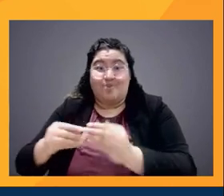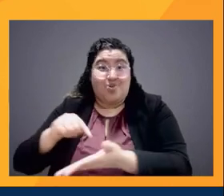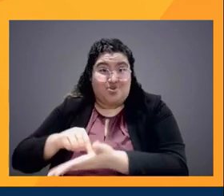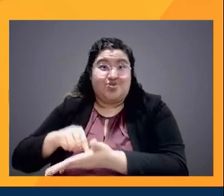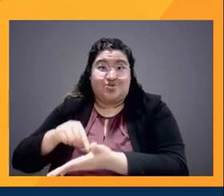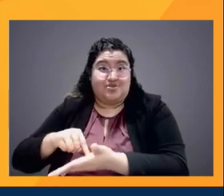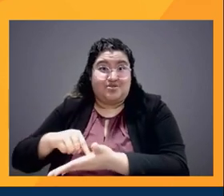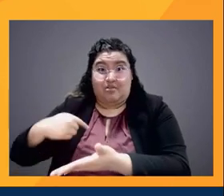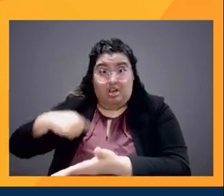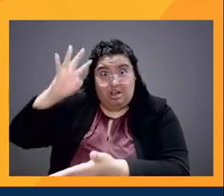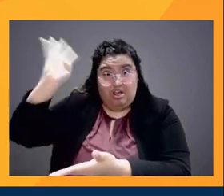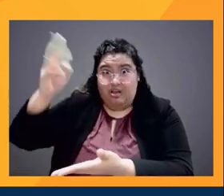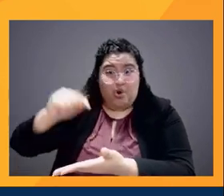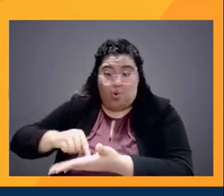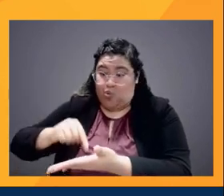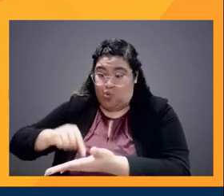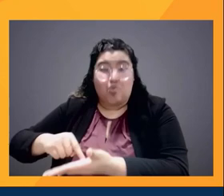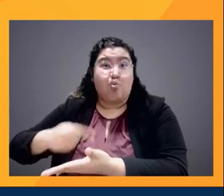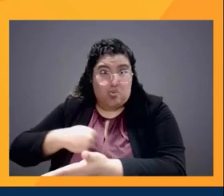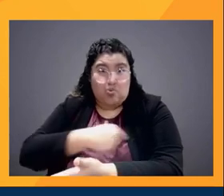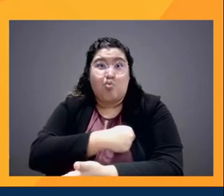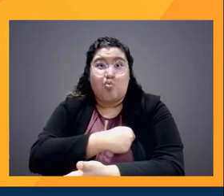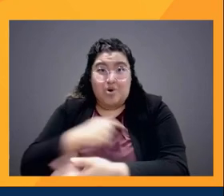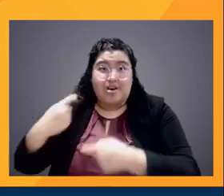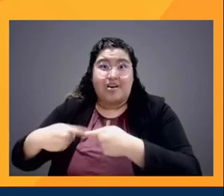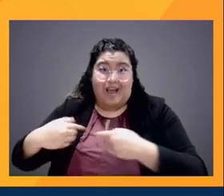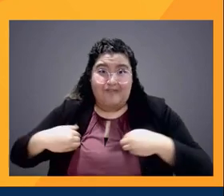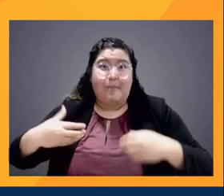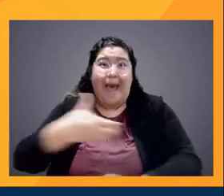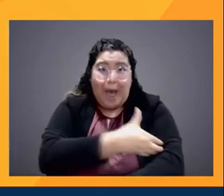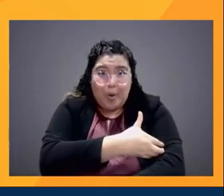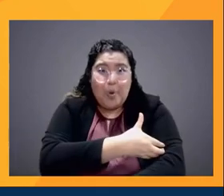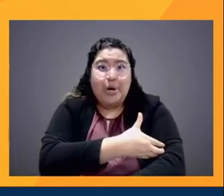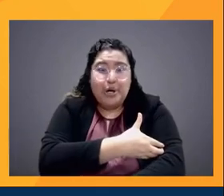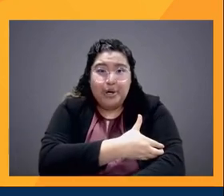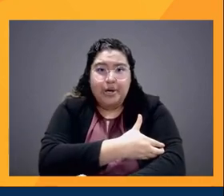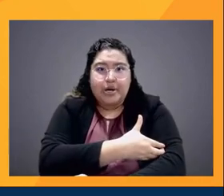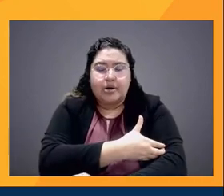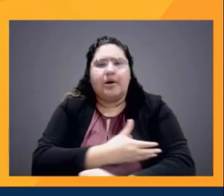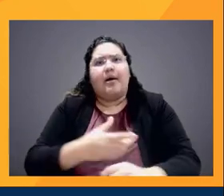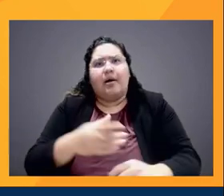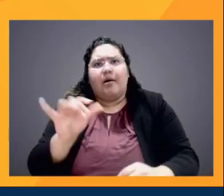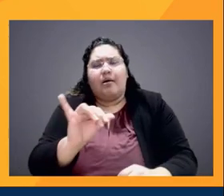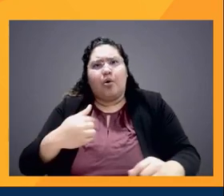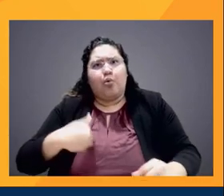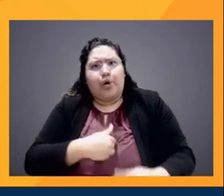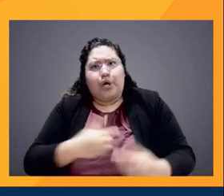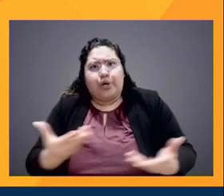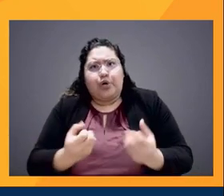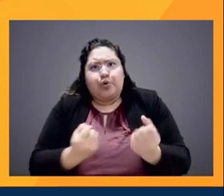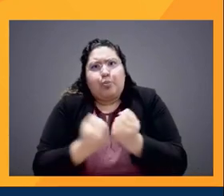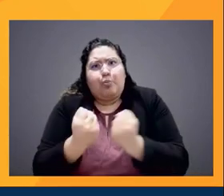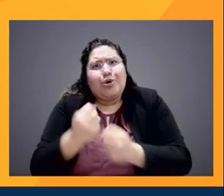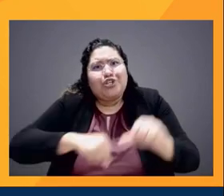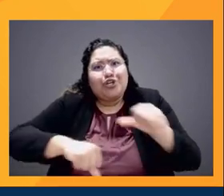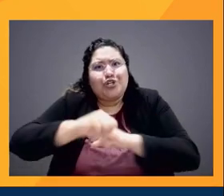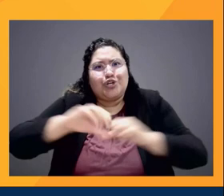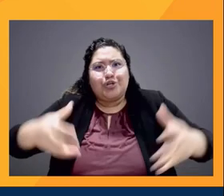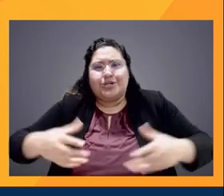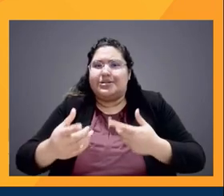numbers and understanding that, you know, we are here to support each other no matter where you come from.